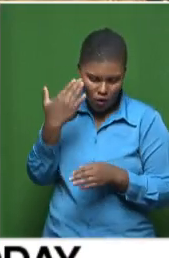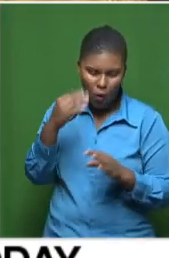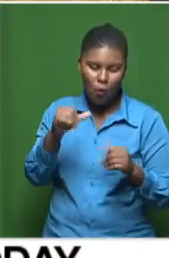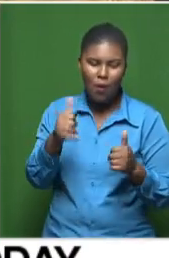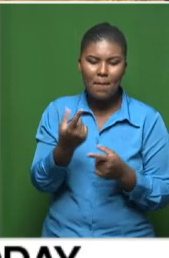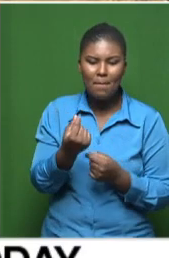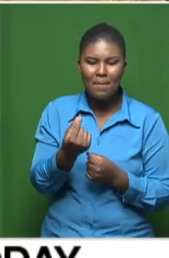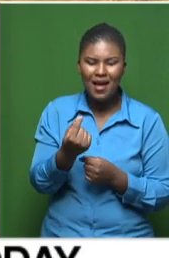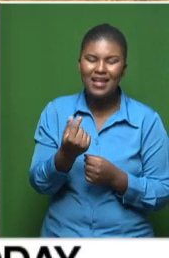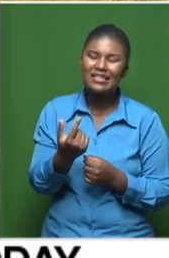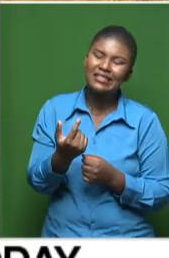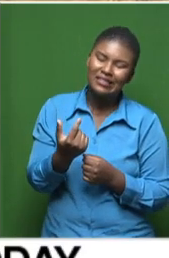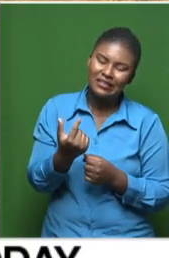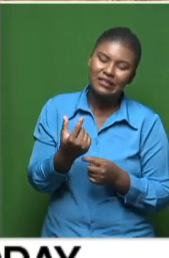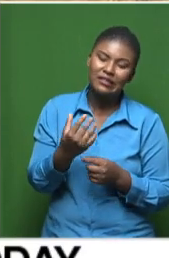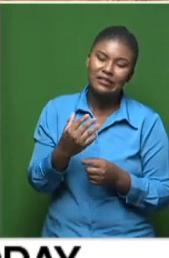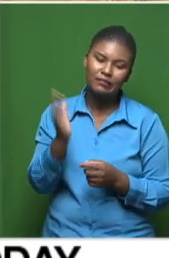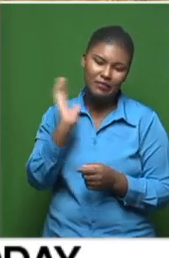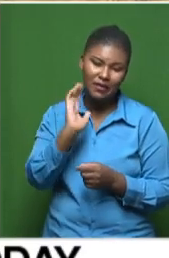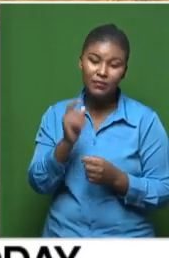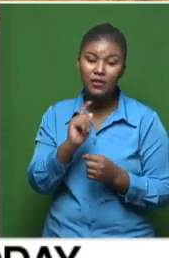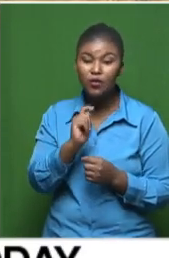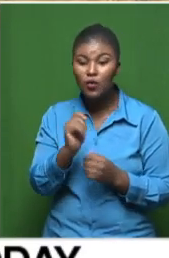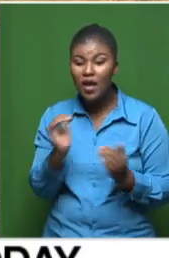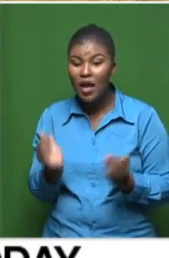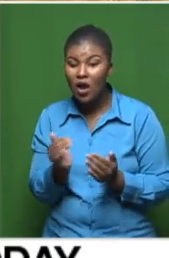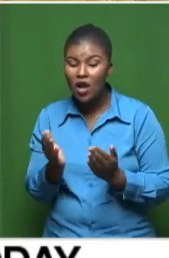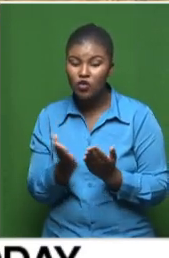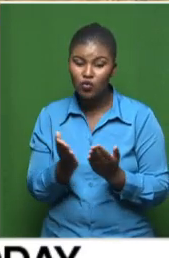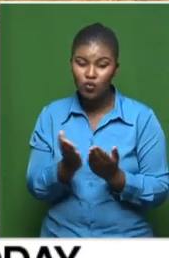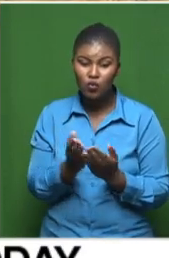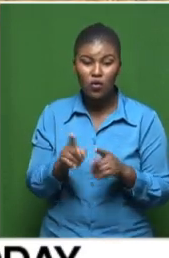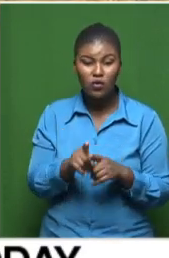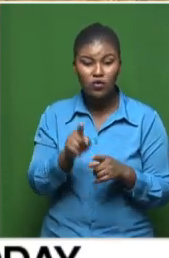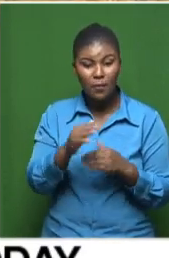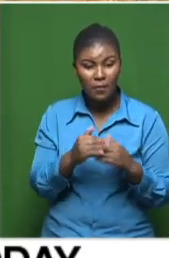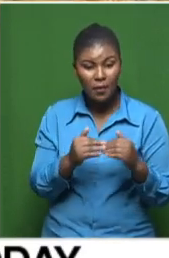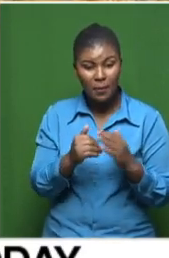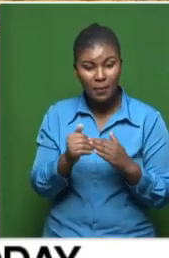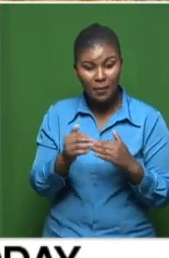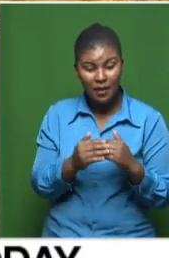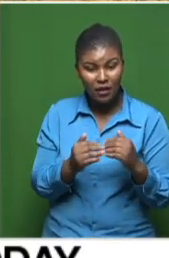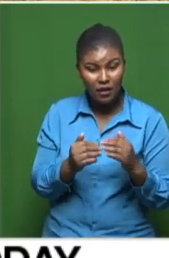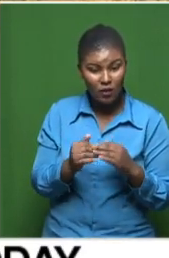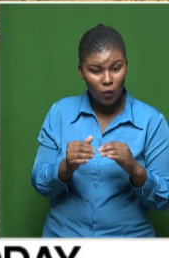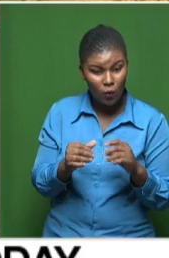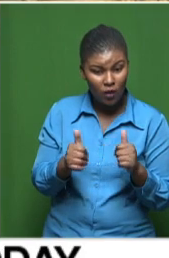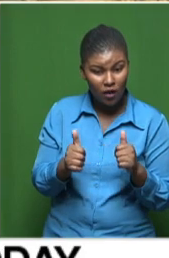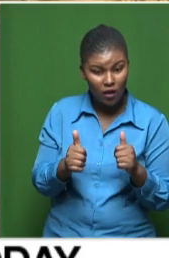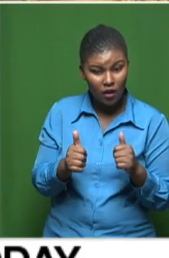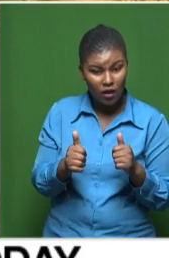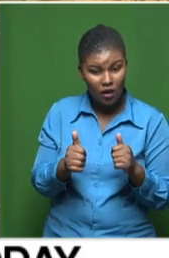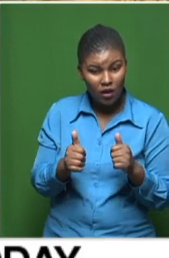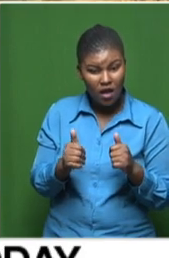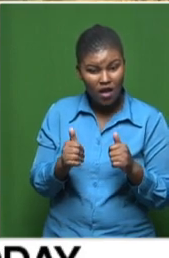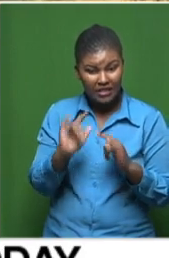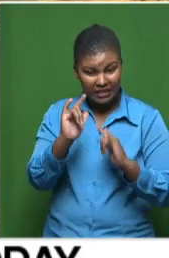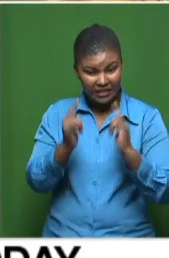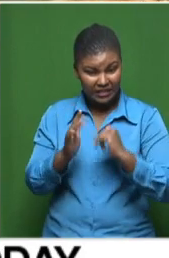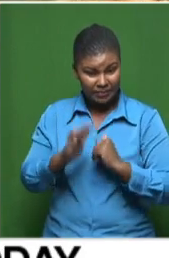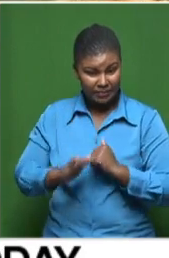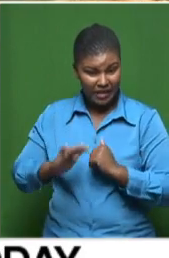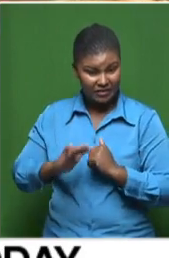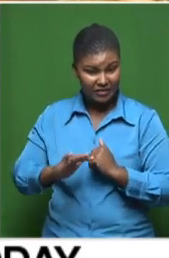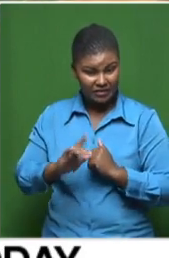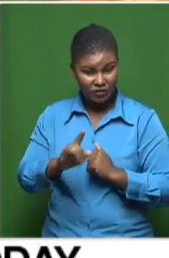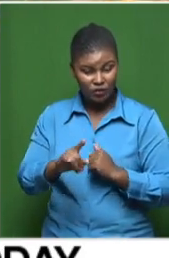you. We had that conversation last year. Are we encouraging schools to also be built in the more urban areas, if you want to